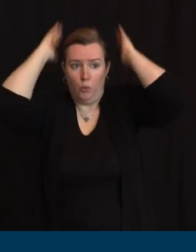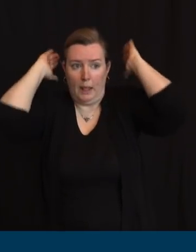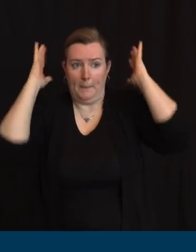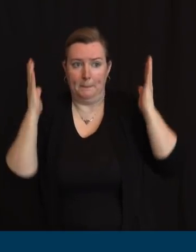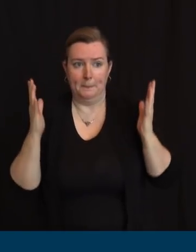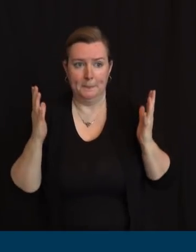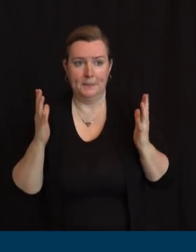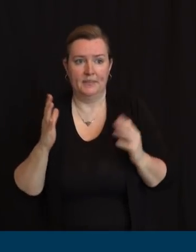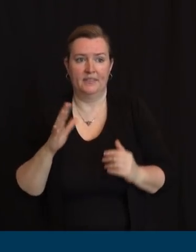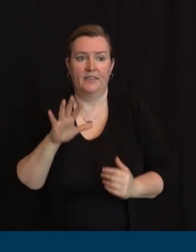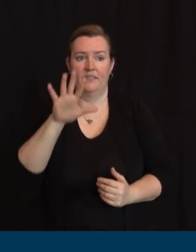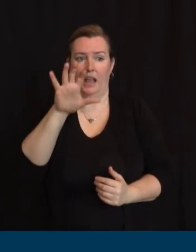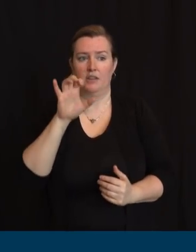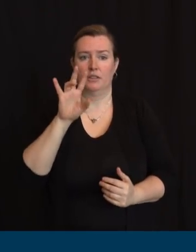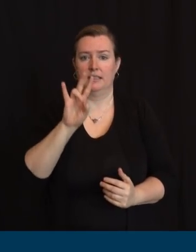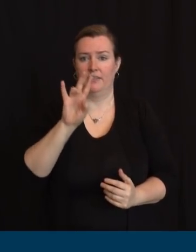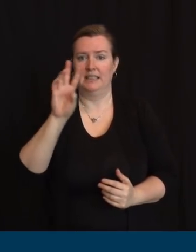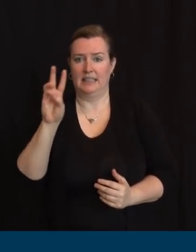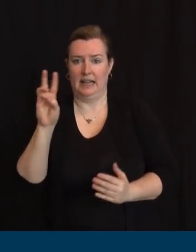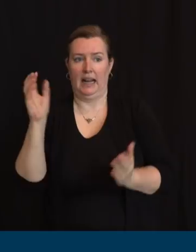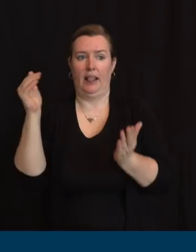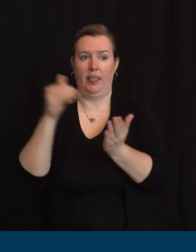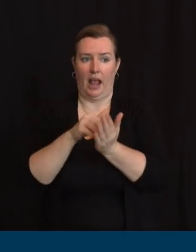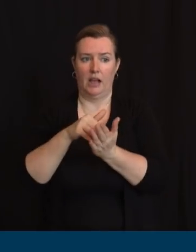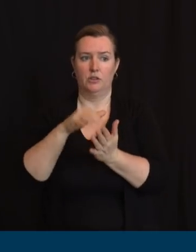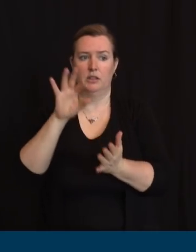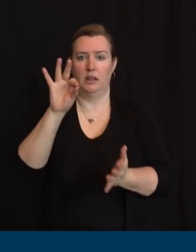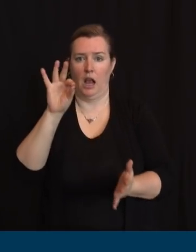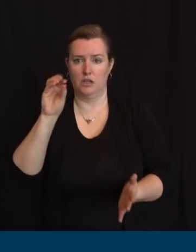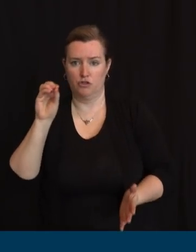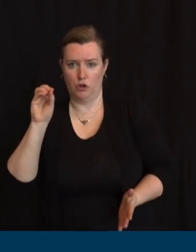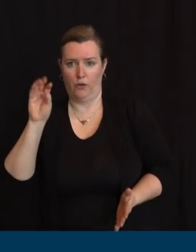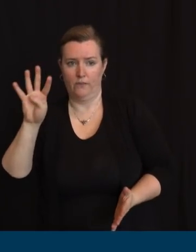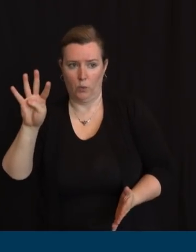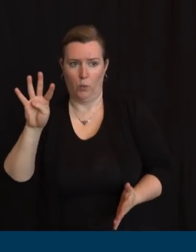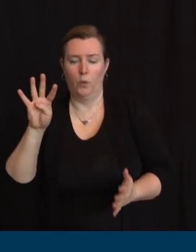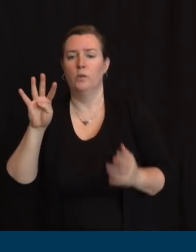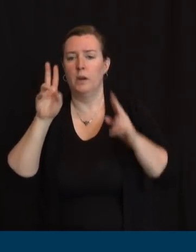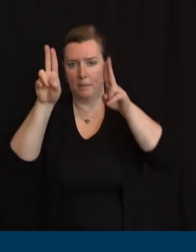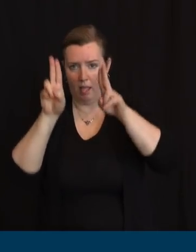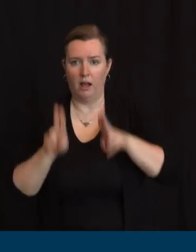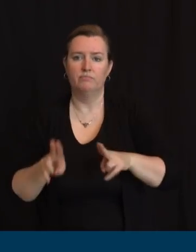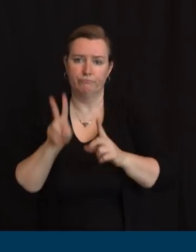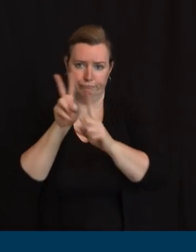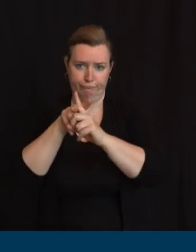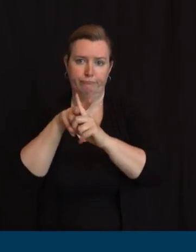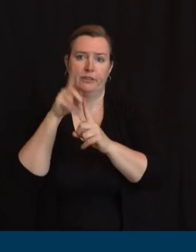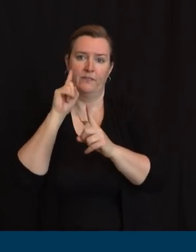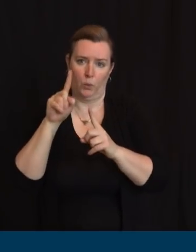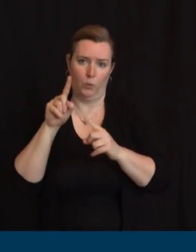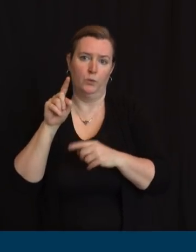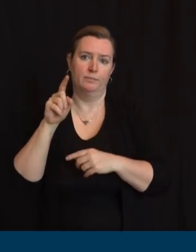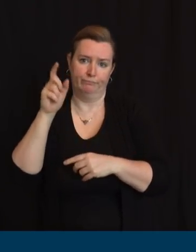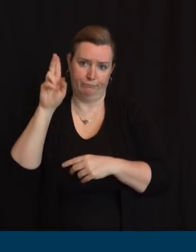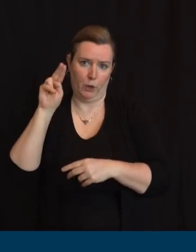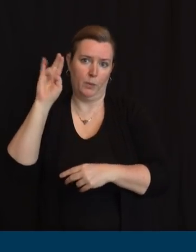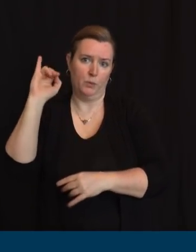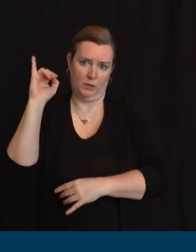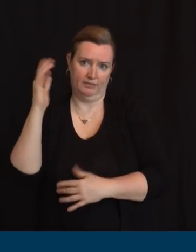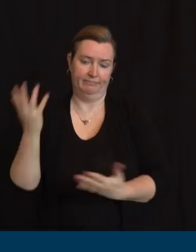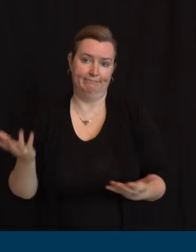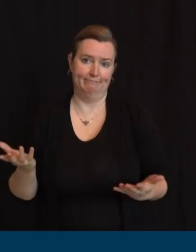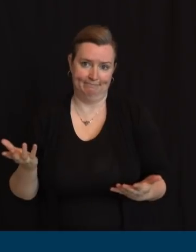576,904 applications in just the past three weeks. To give you both some sense